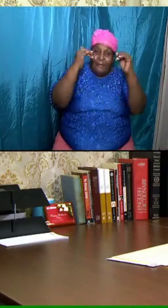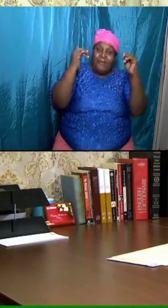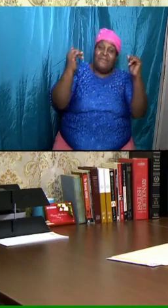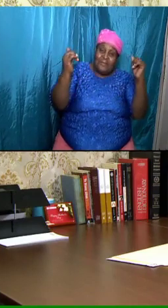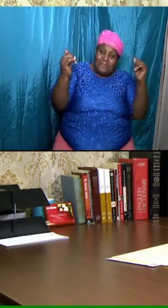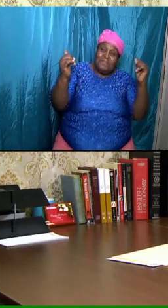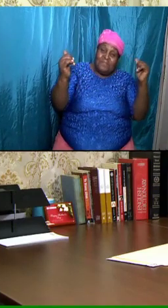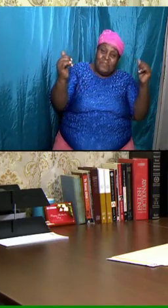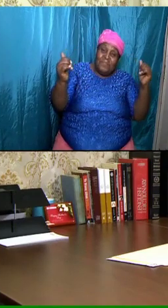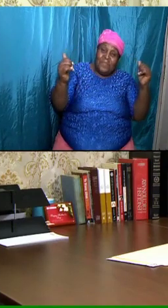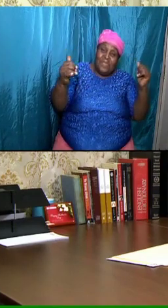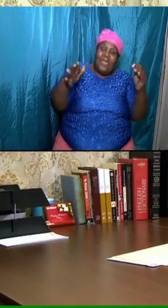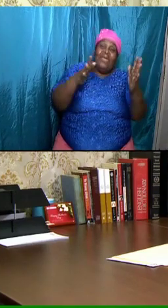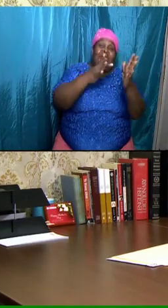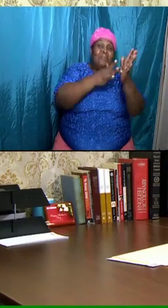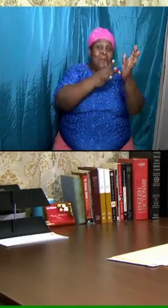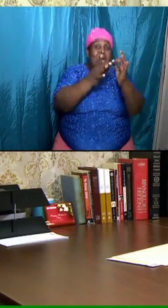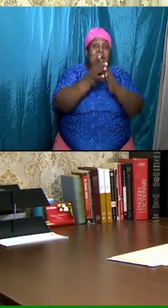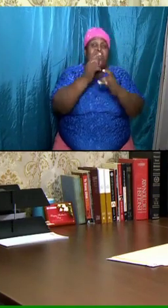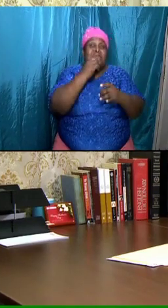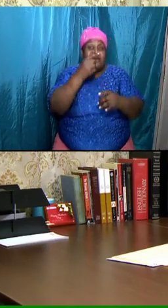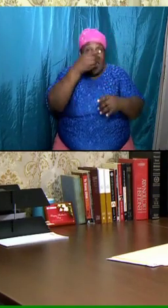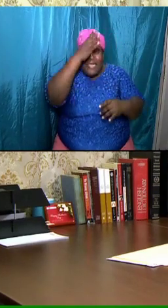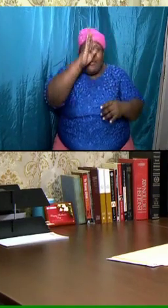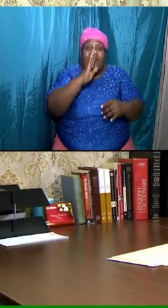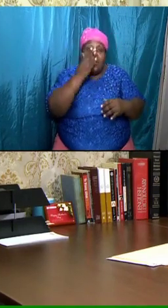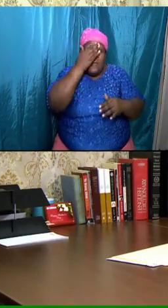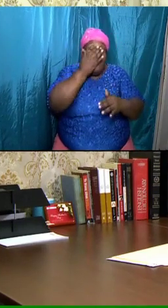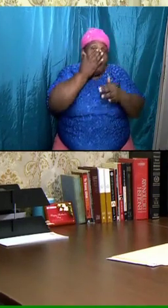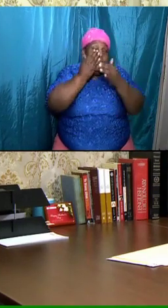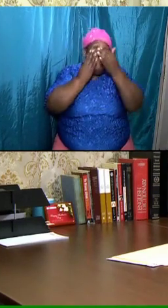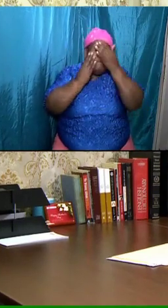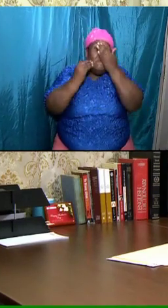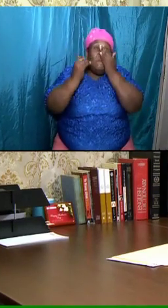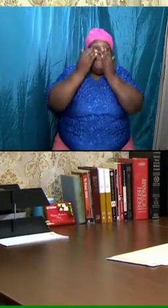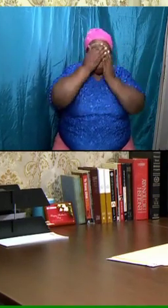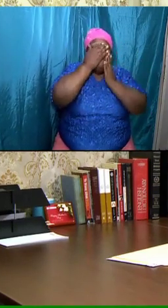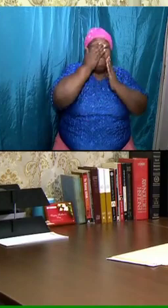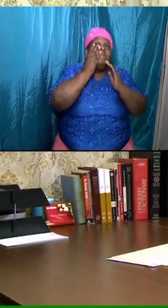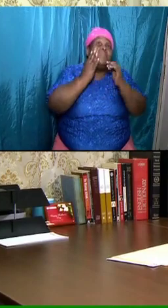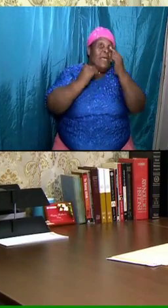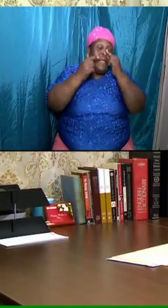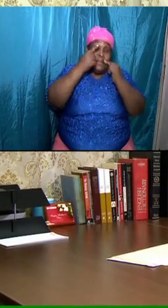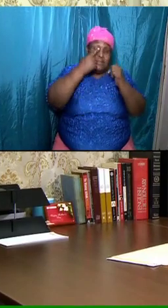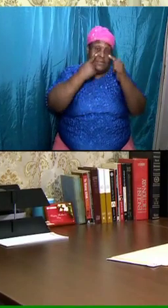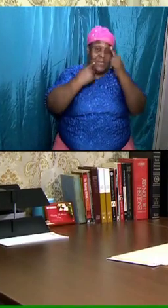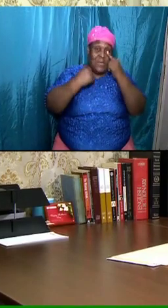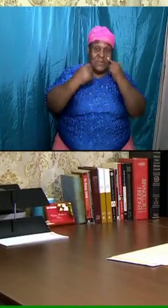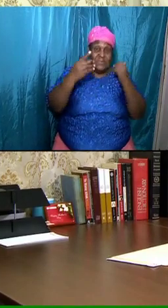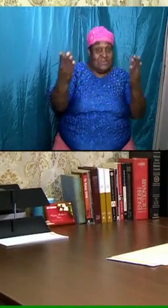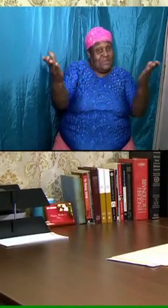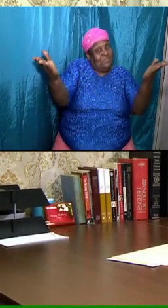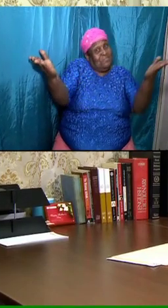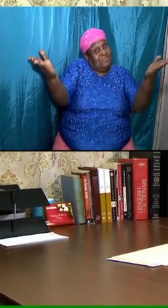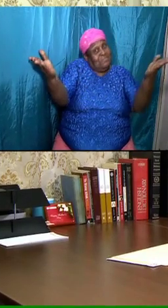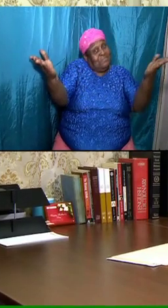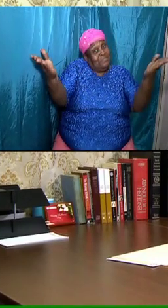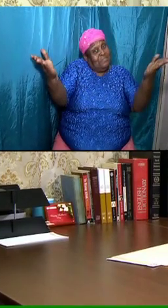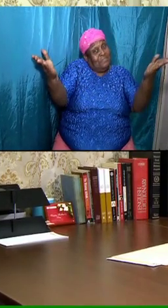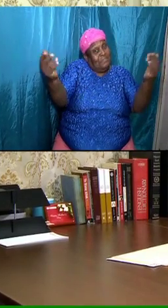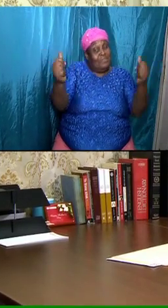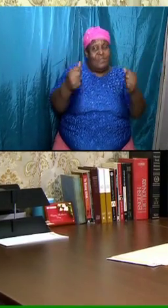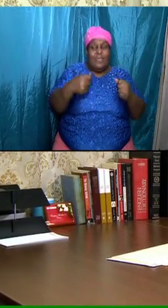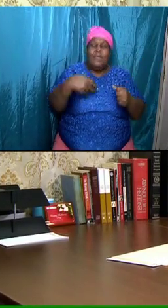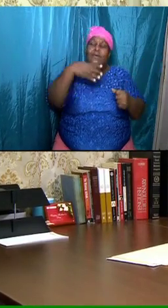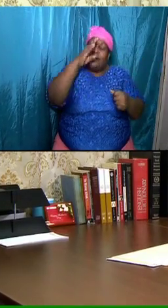Bible says, God shall wipe and it is only because of the great mercies of God. So we know it is going to change after a while because God is